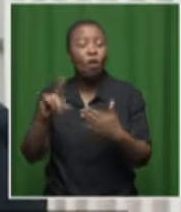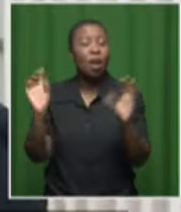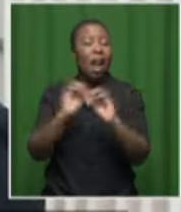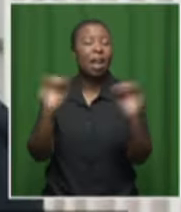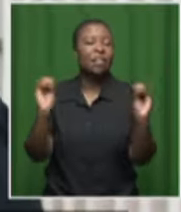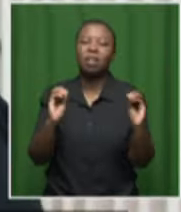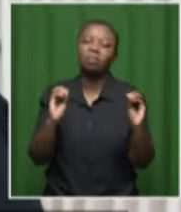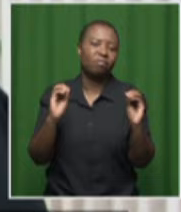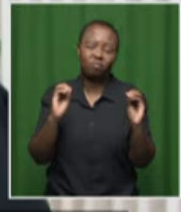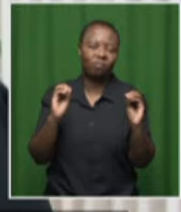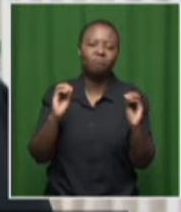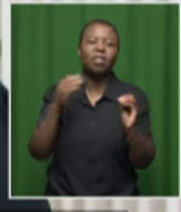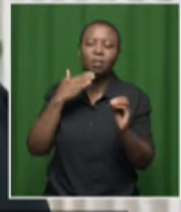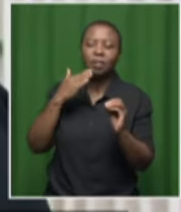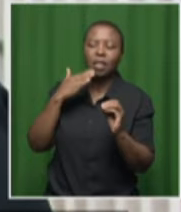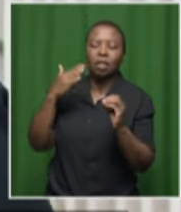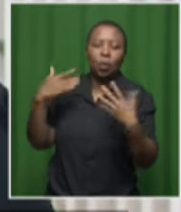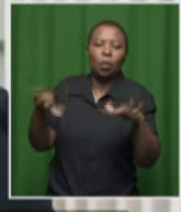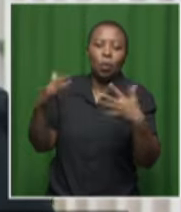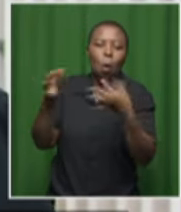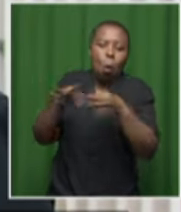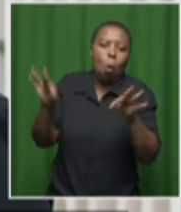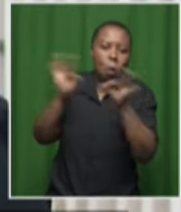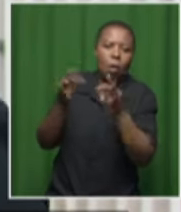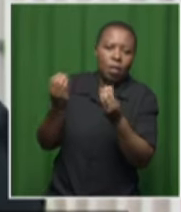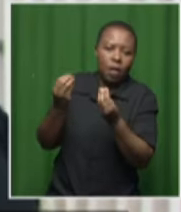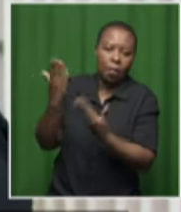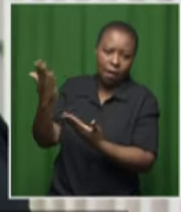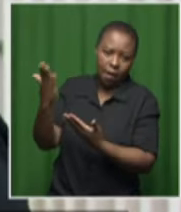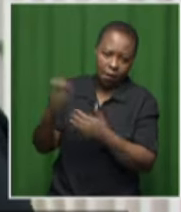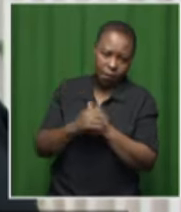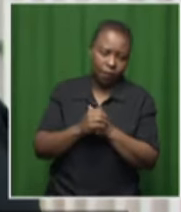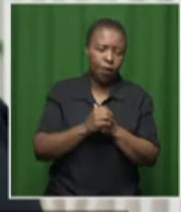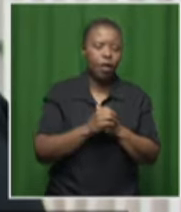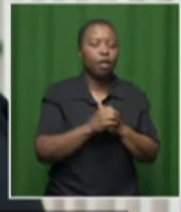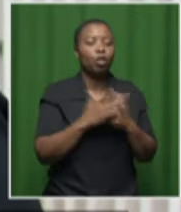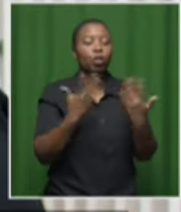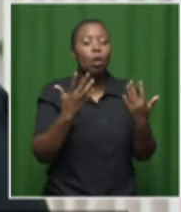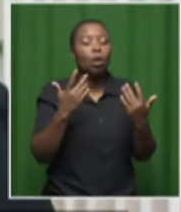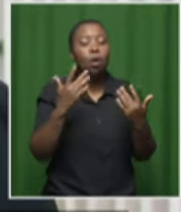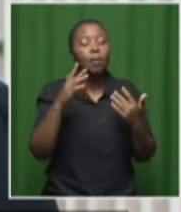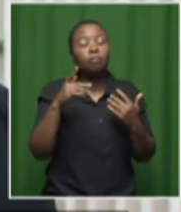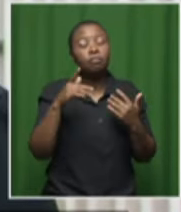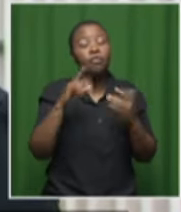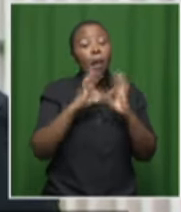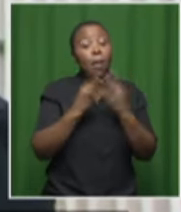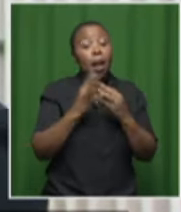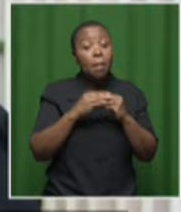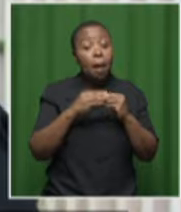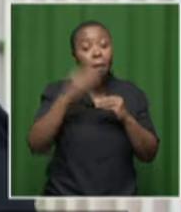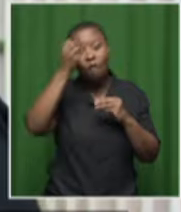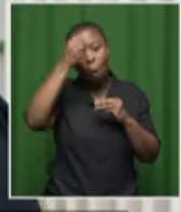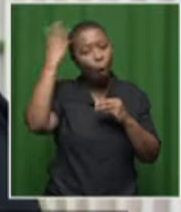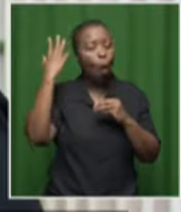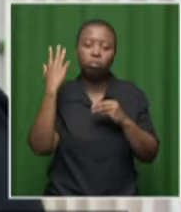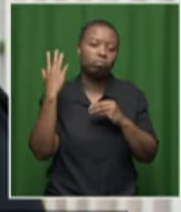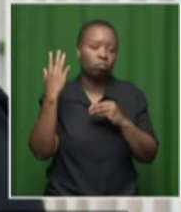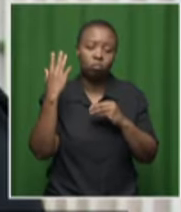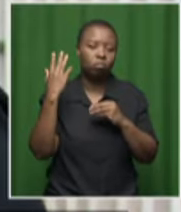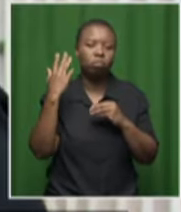They were not just forgotten, but at least everybody knows that there were people that